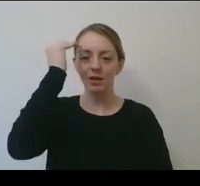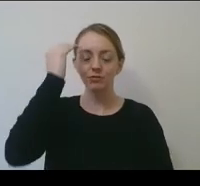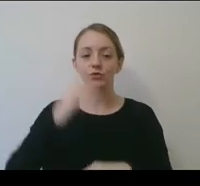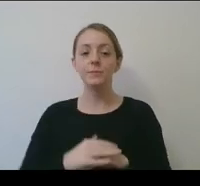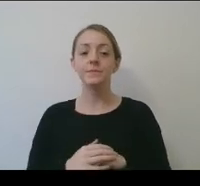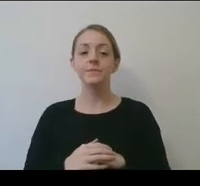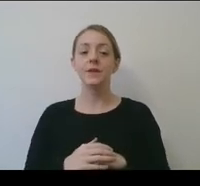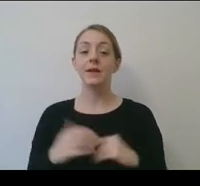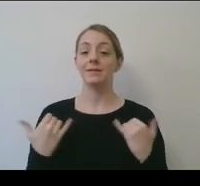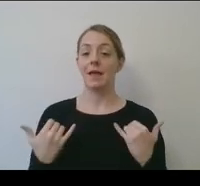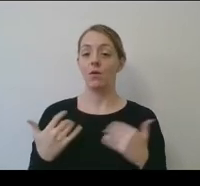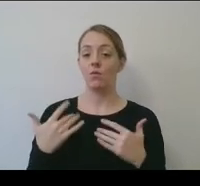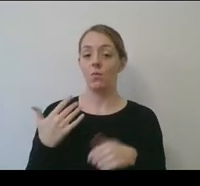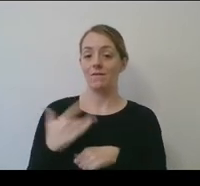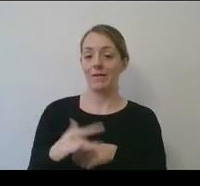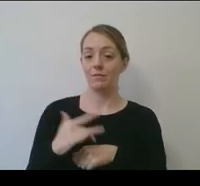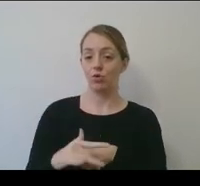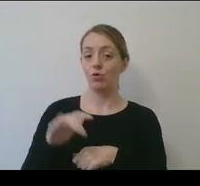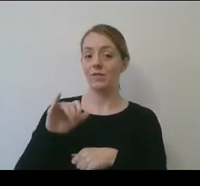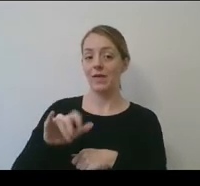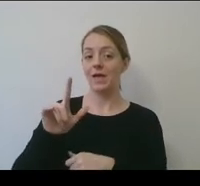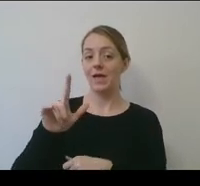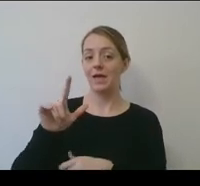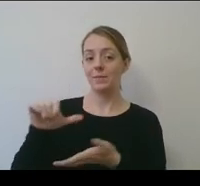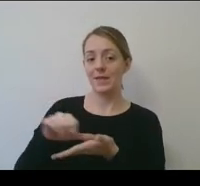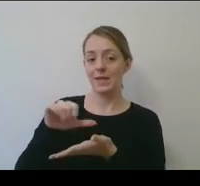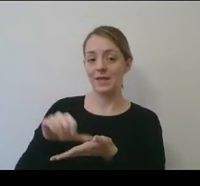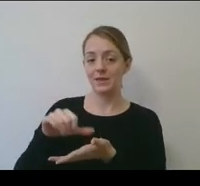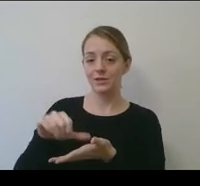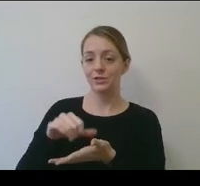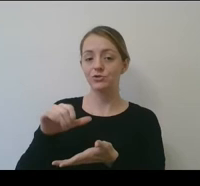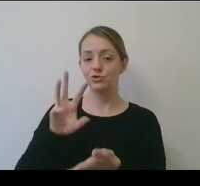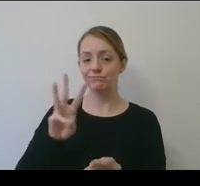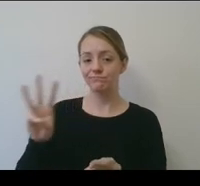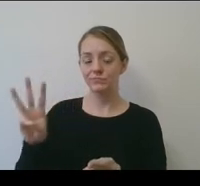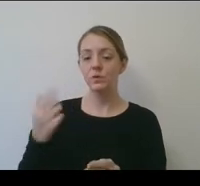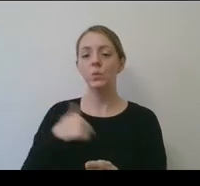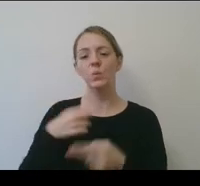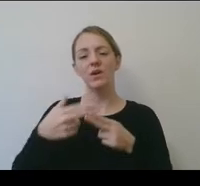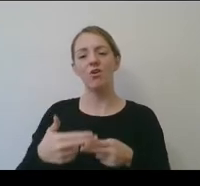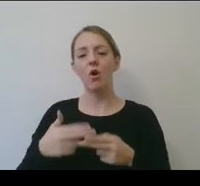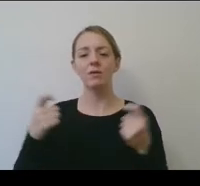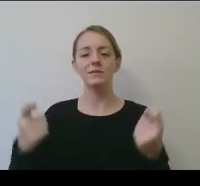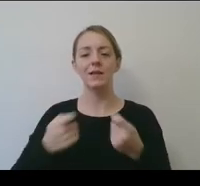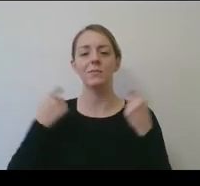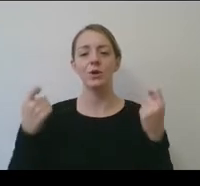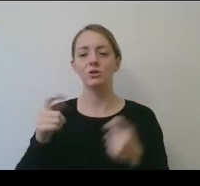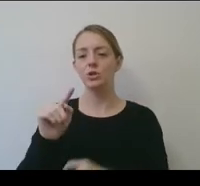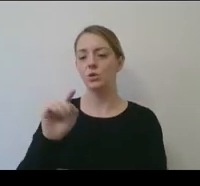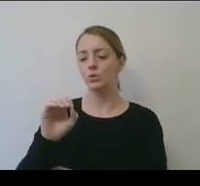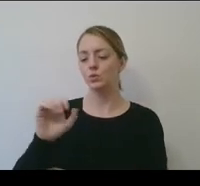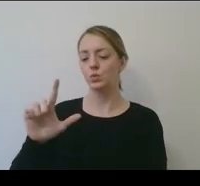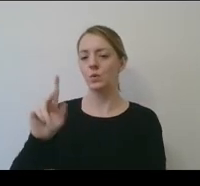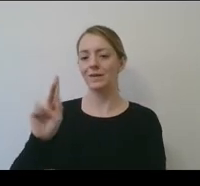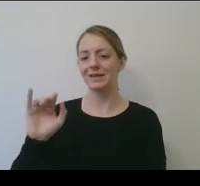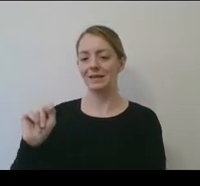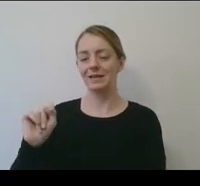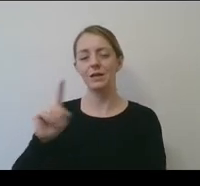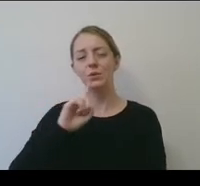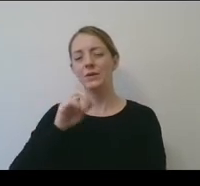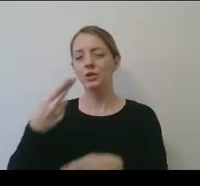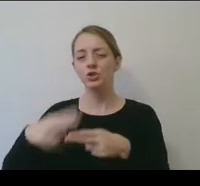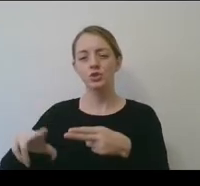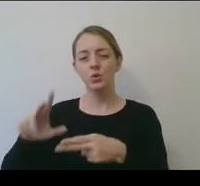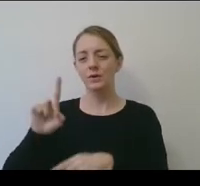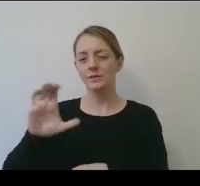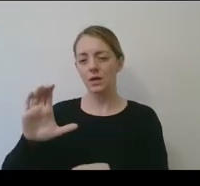now on that landing page what we're calling a celebration toolkit. It's a short document, but it gives you some suggestions for